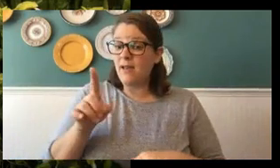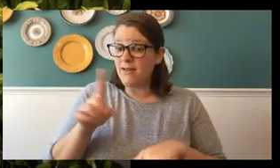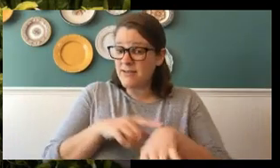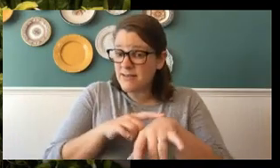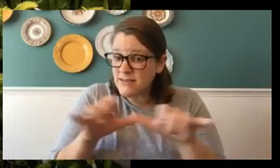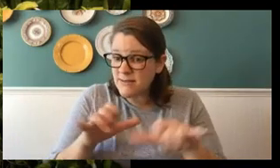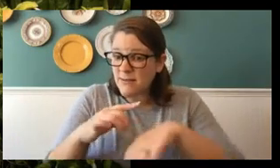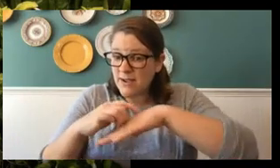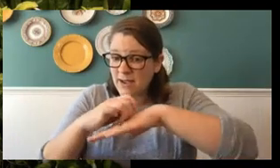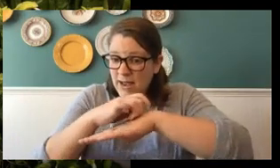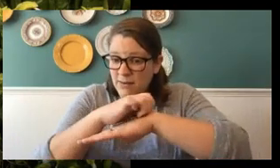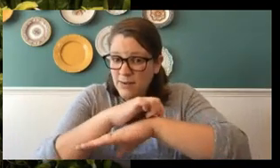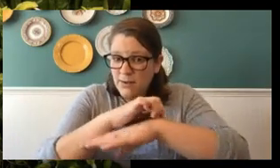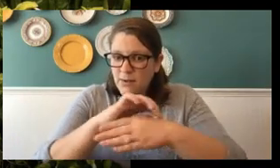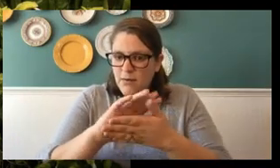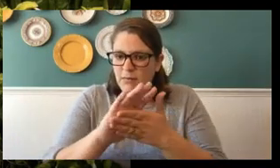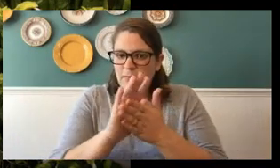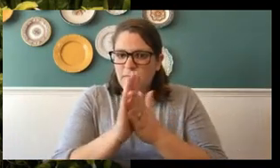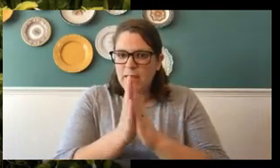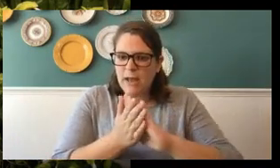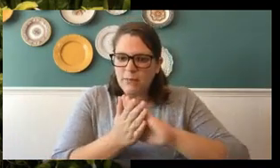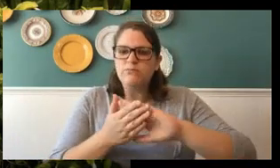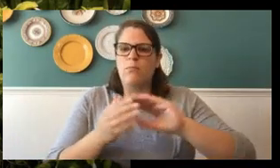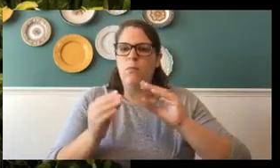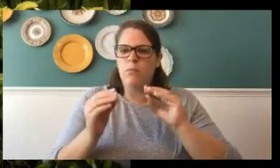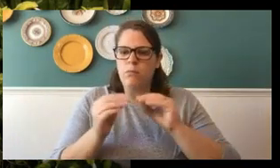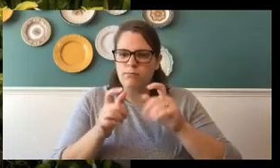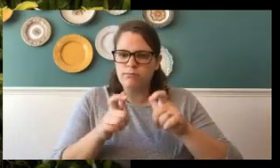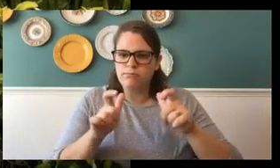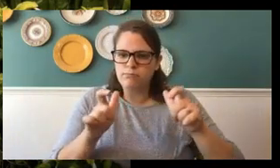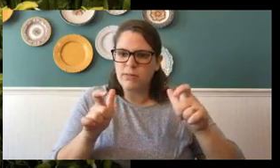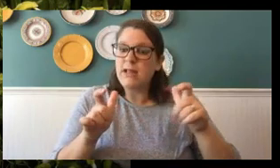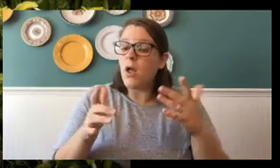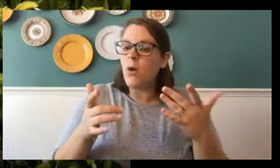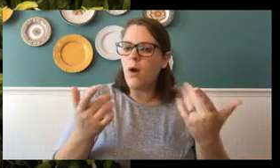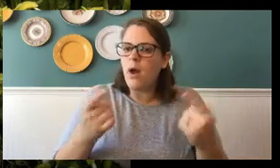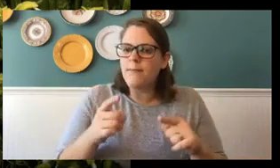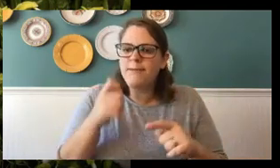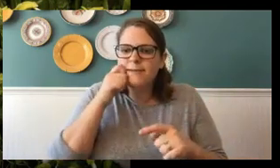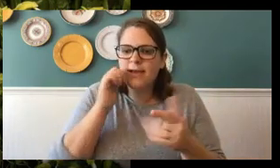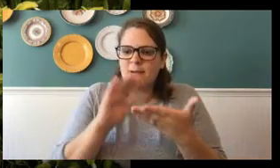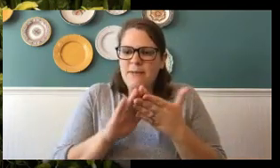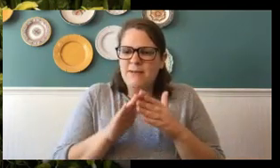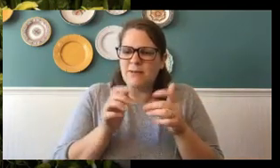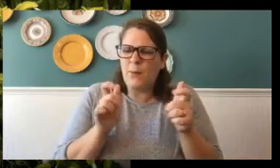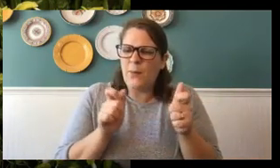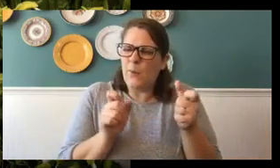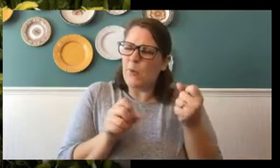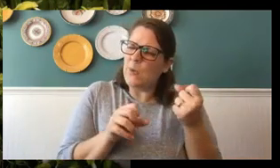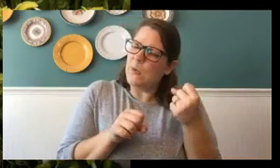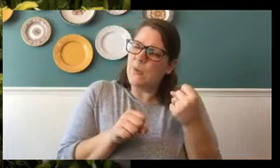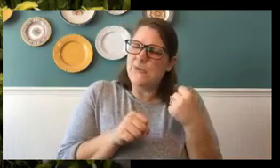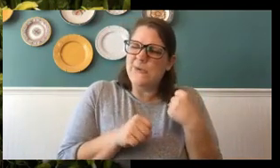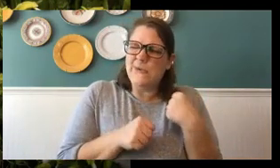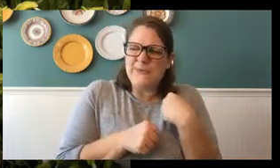As a caterpillar grows, his skin gets tighter and tighter and tighter and tighter until it splits. And that